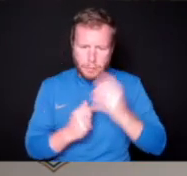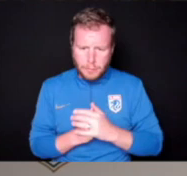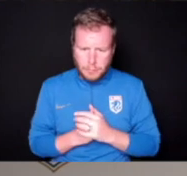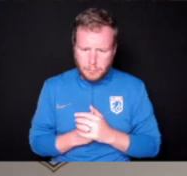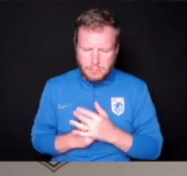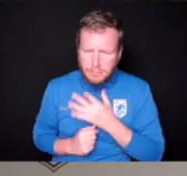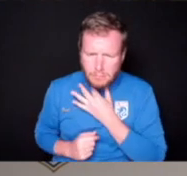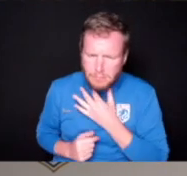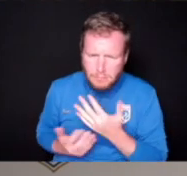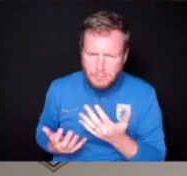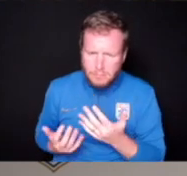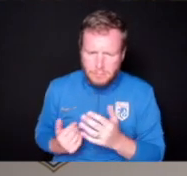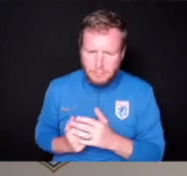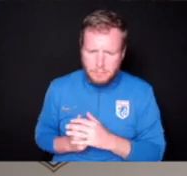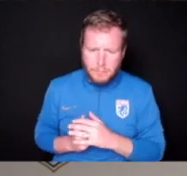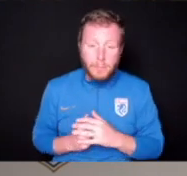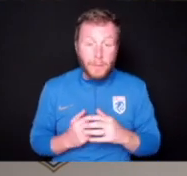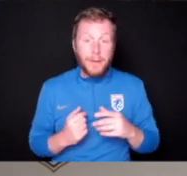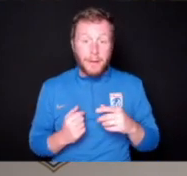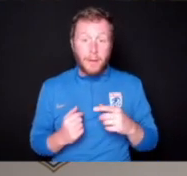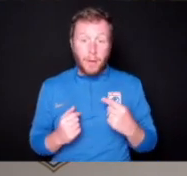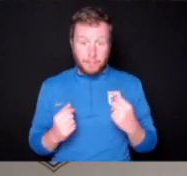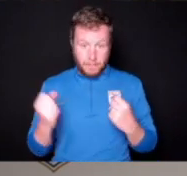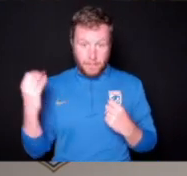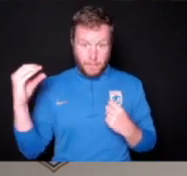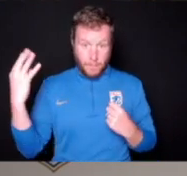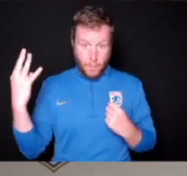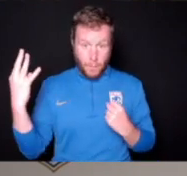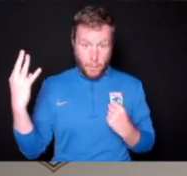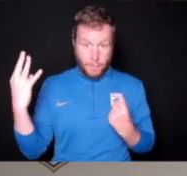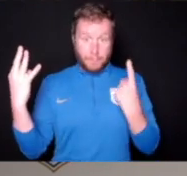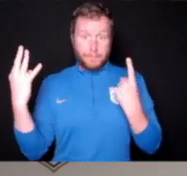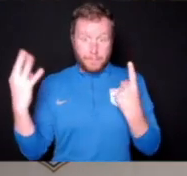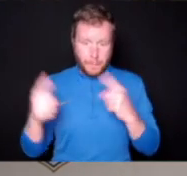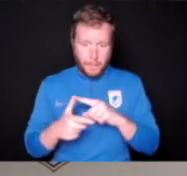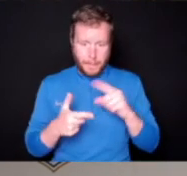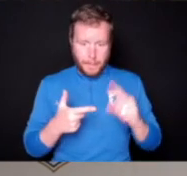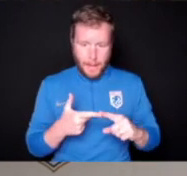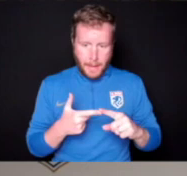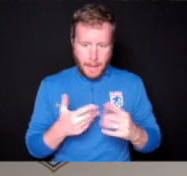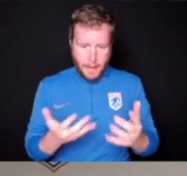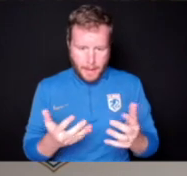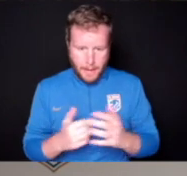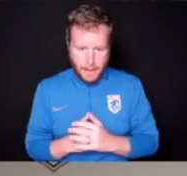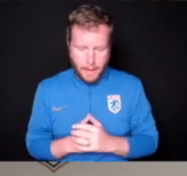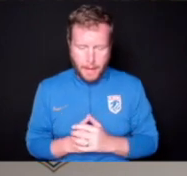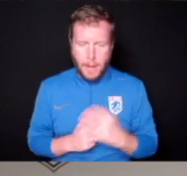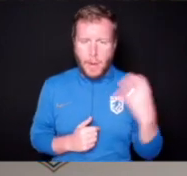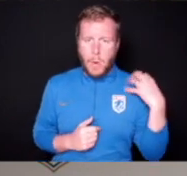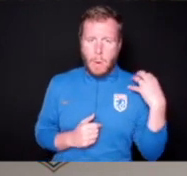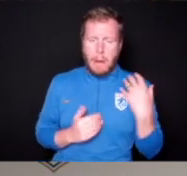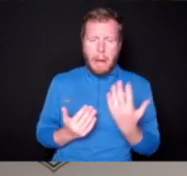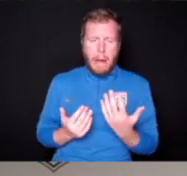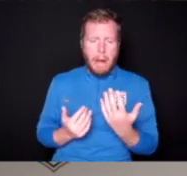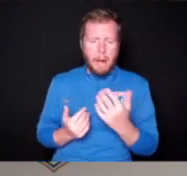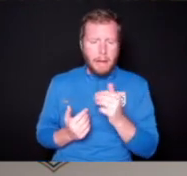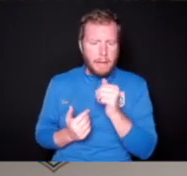You know, the goal gets scored by us. Oh yeah. And then... Well, I'm unsure how